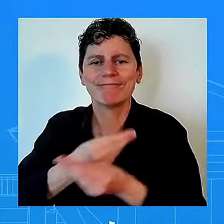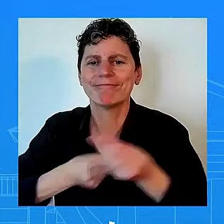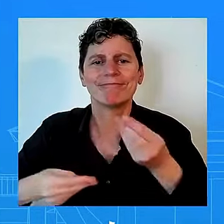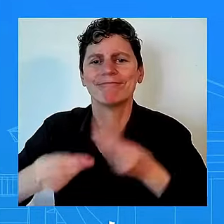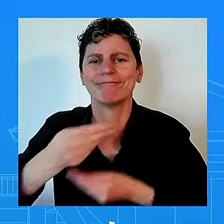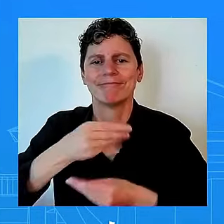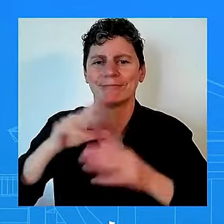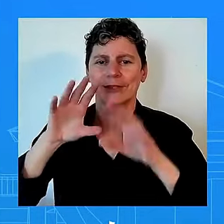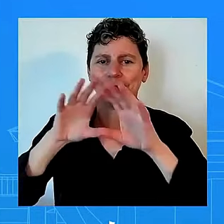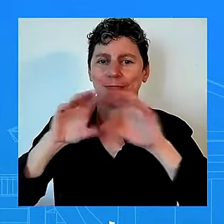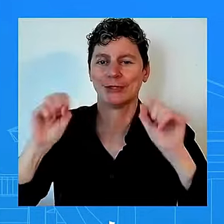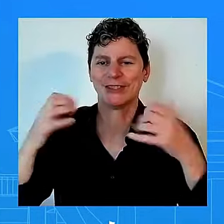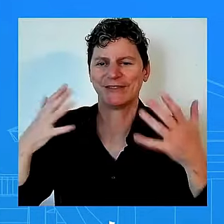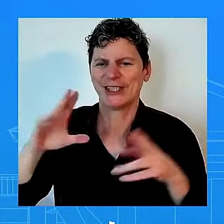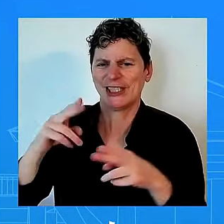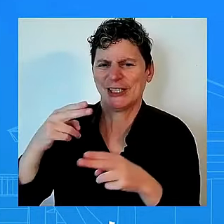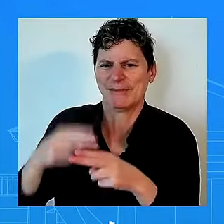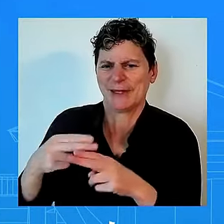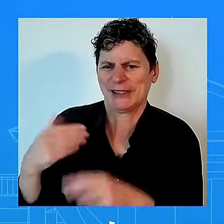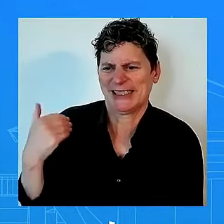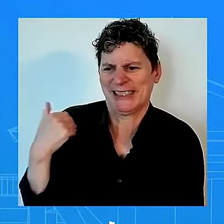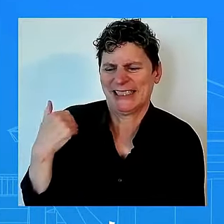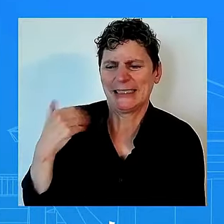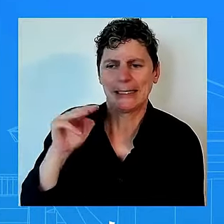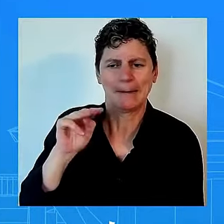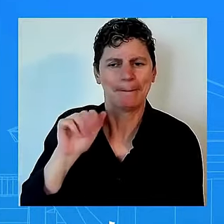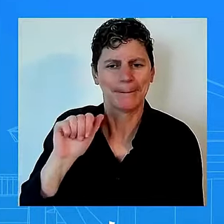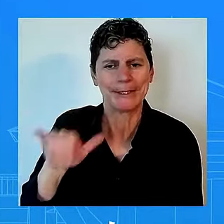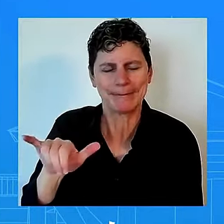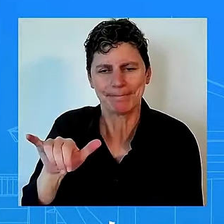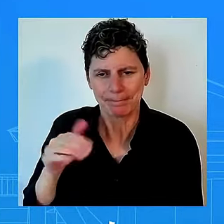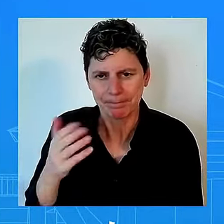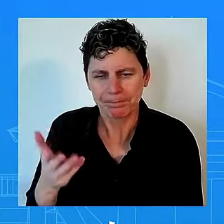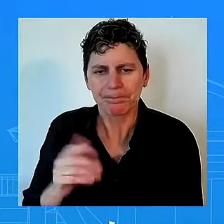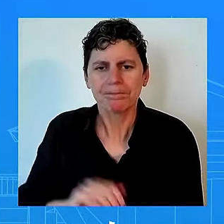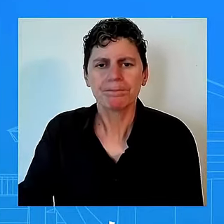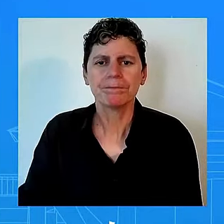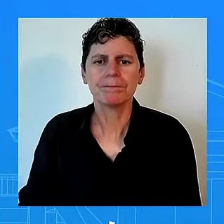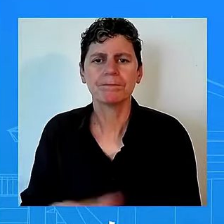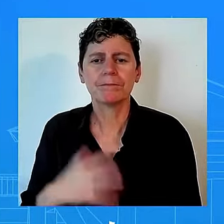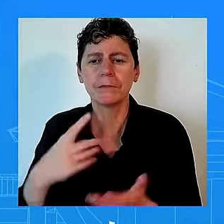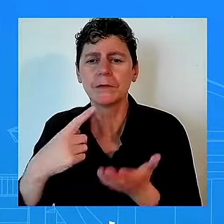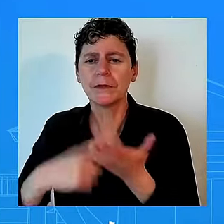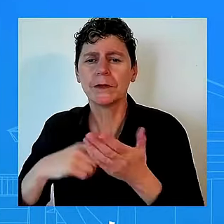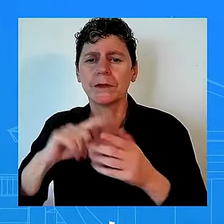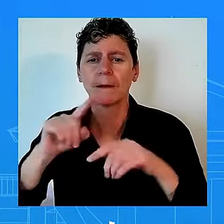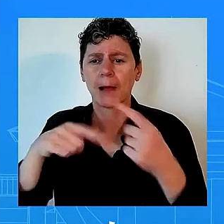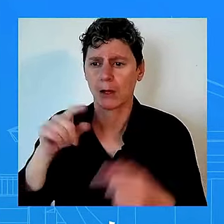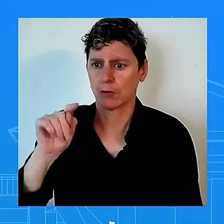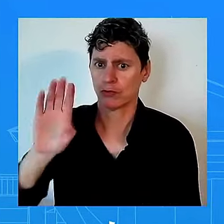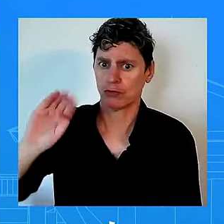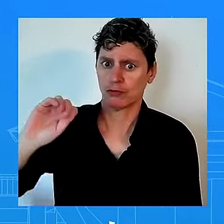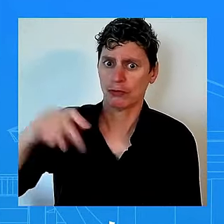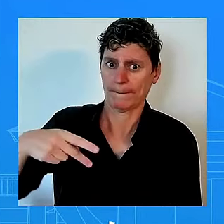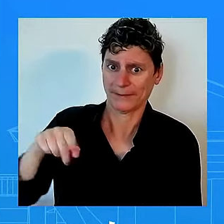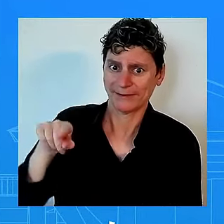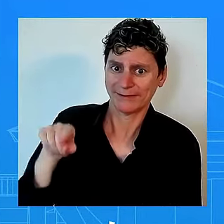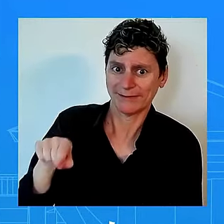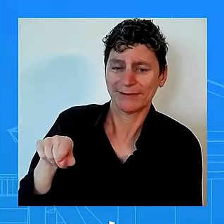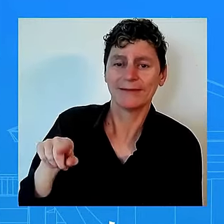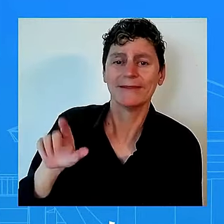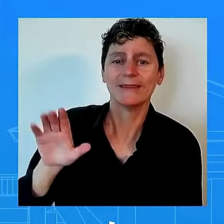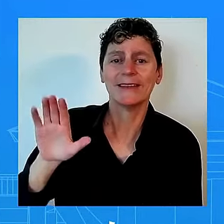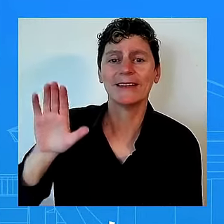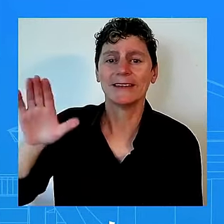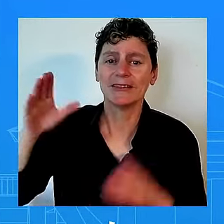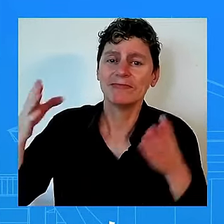administration the last administration uh their trade deal with china failed to increase uh boost american manufacturing and